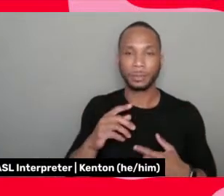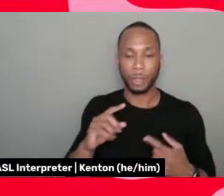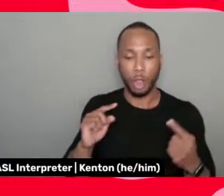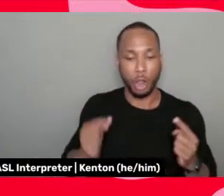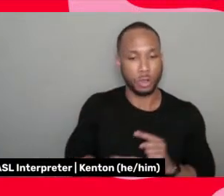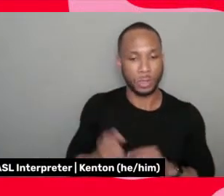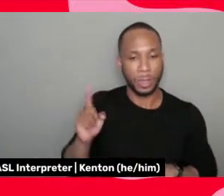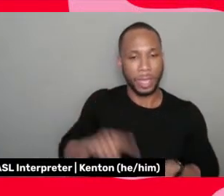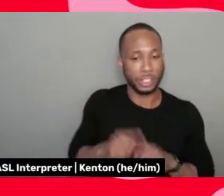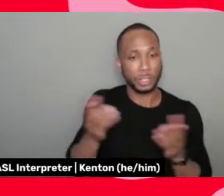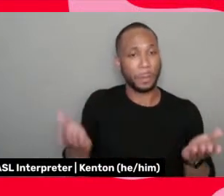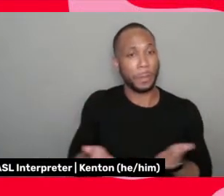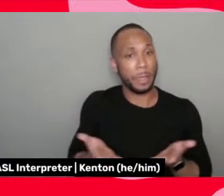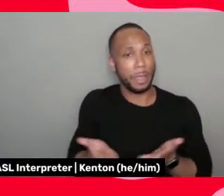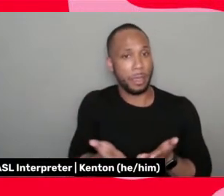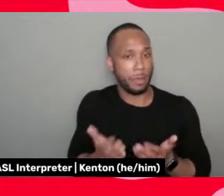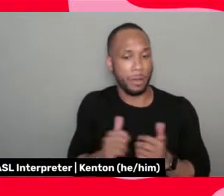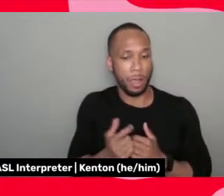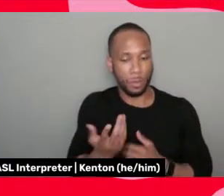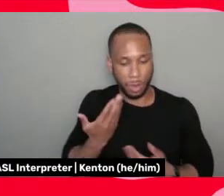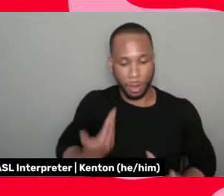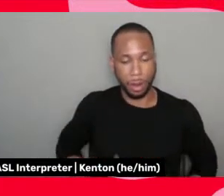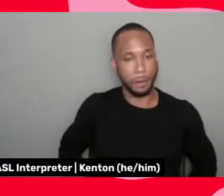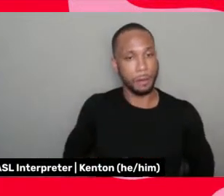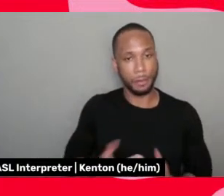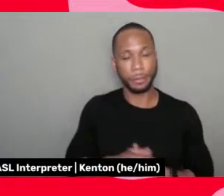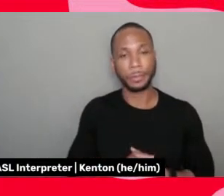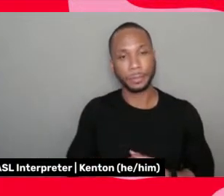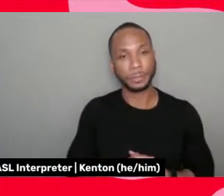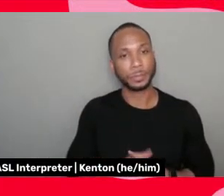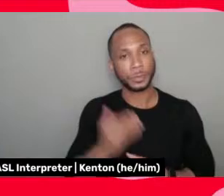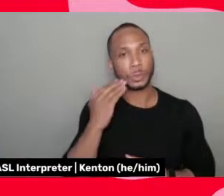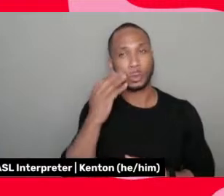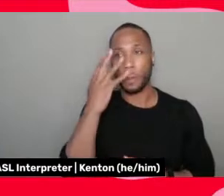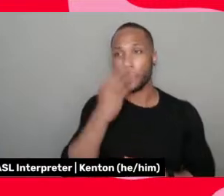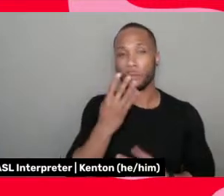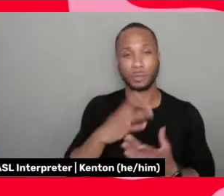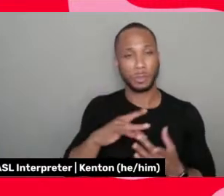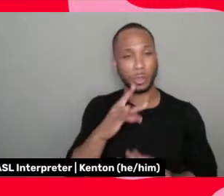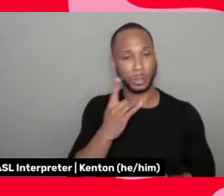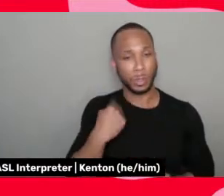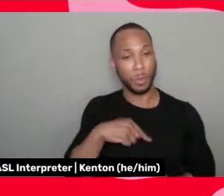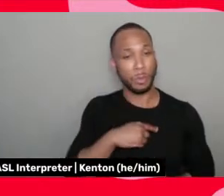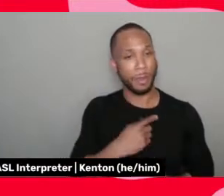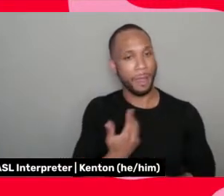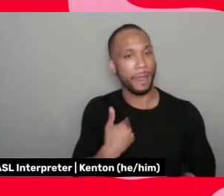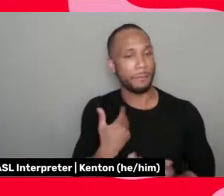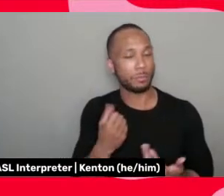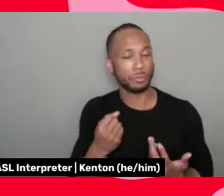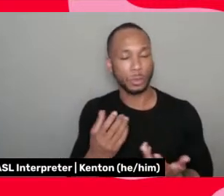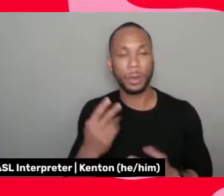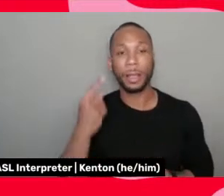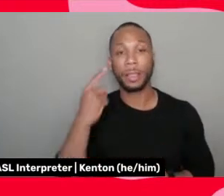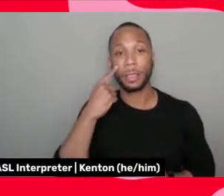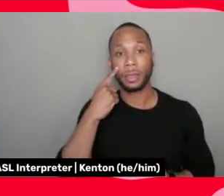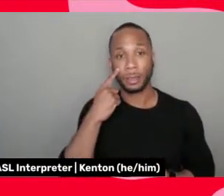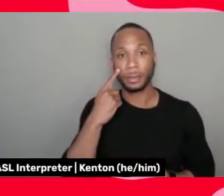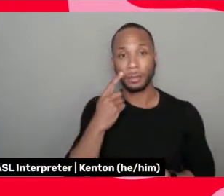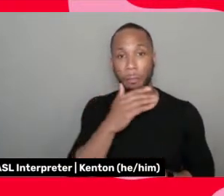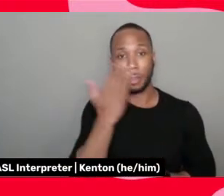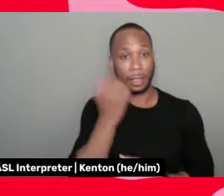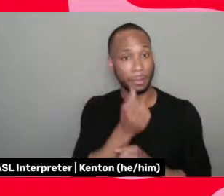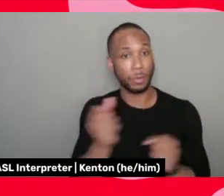exist in the way that we are and, you know, the beautiful spirits that we have. So I think black liberation